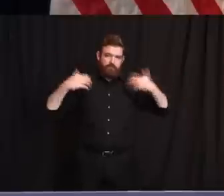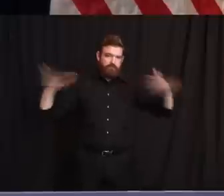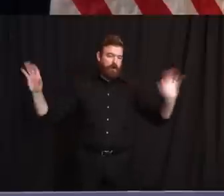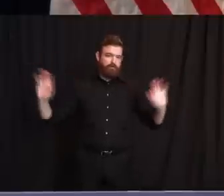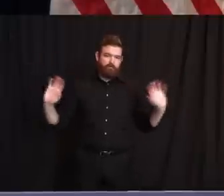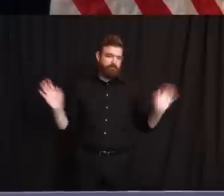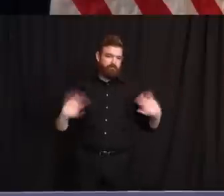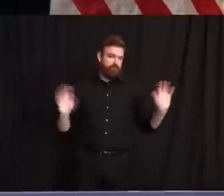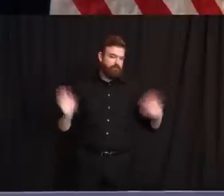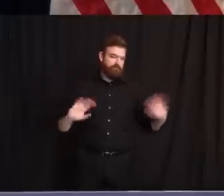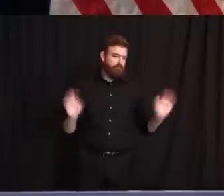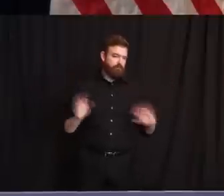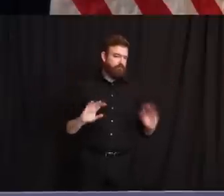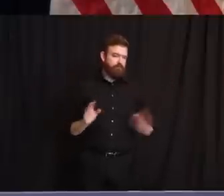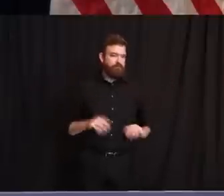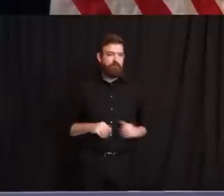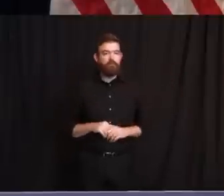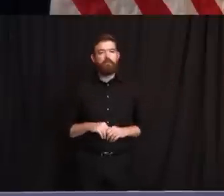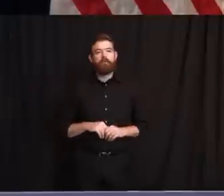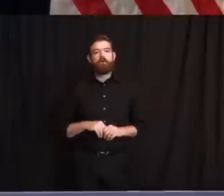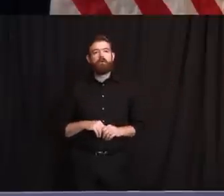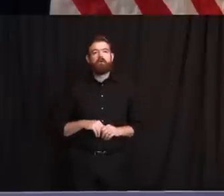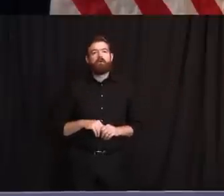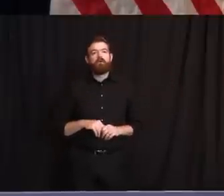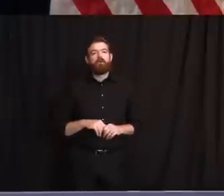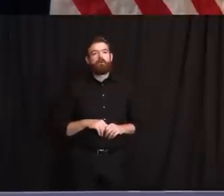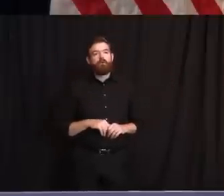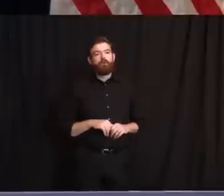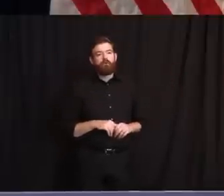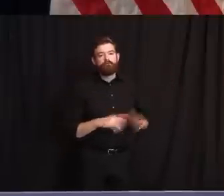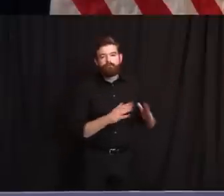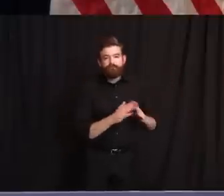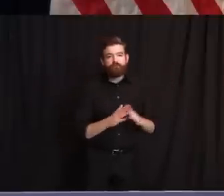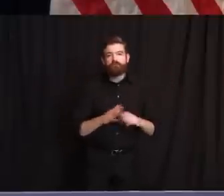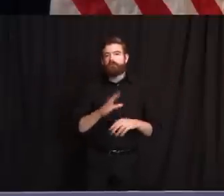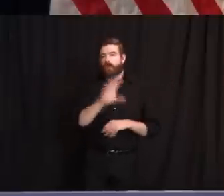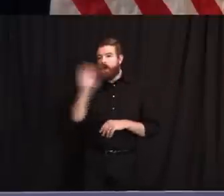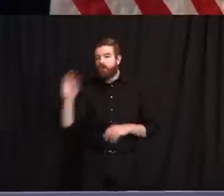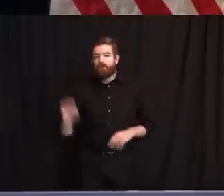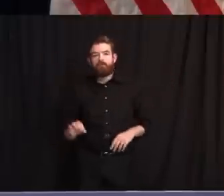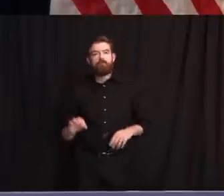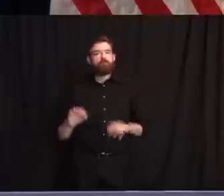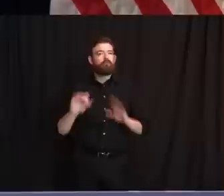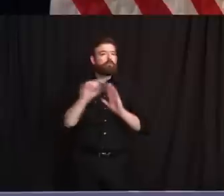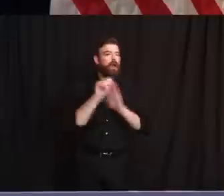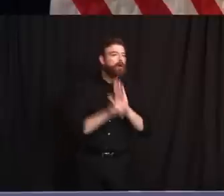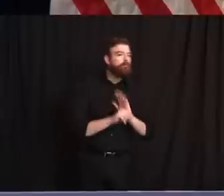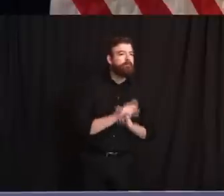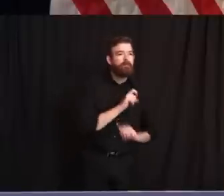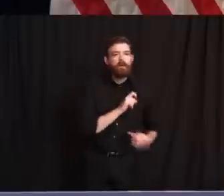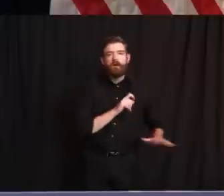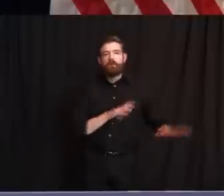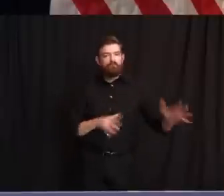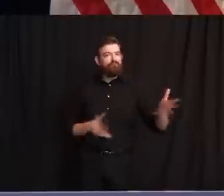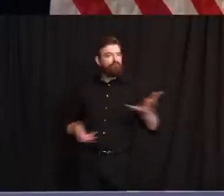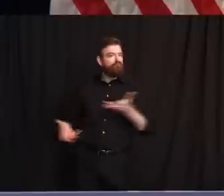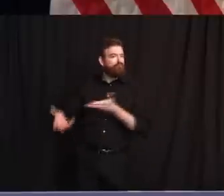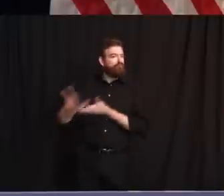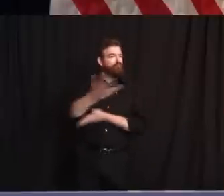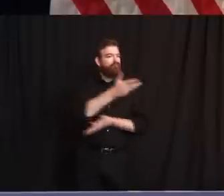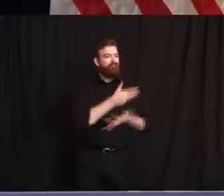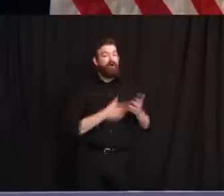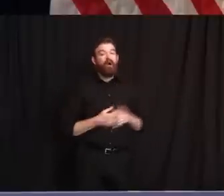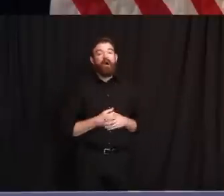between counties or municipalities, whether it's certainly through the state police. Pat had 25 colleagues, I believe,